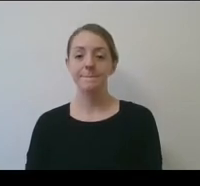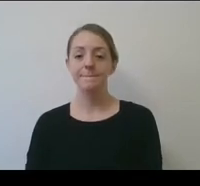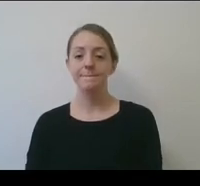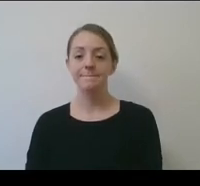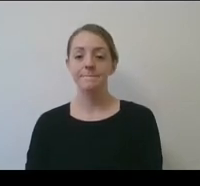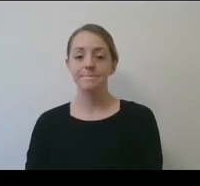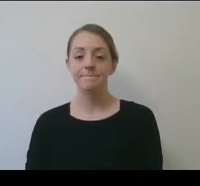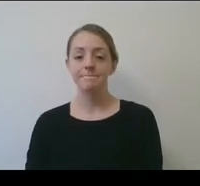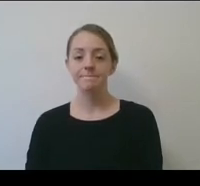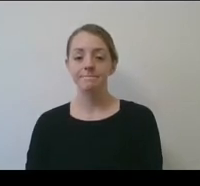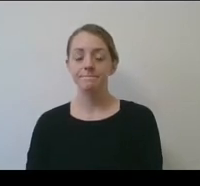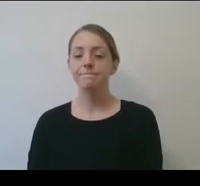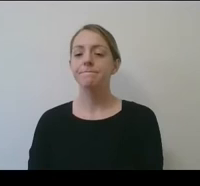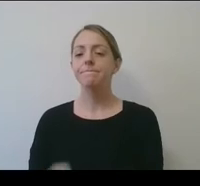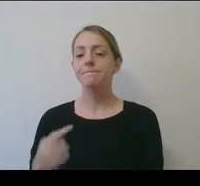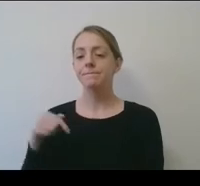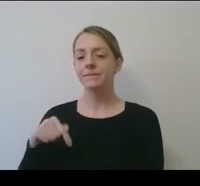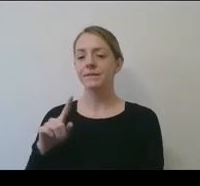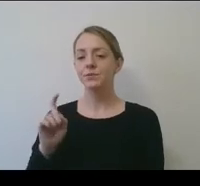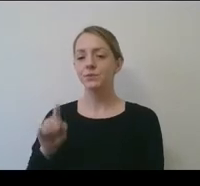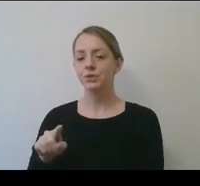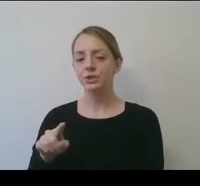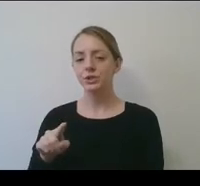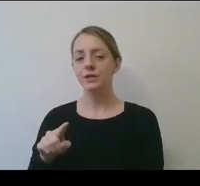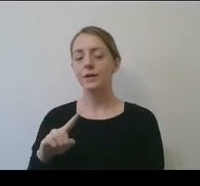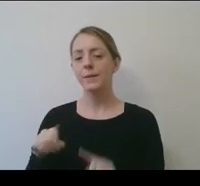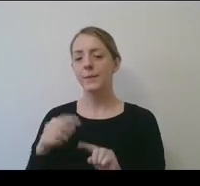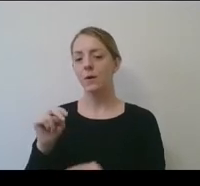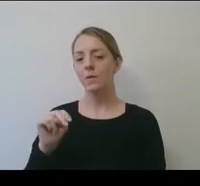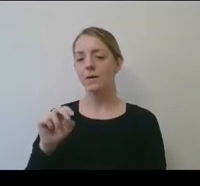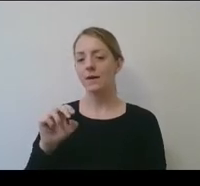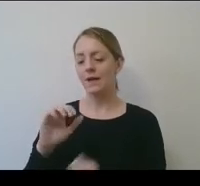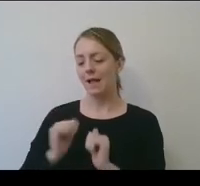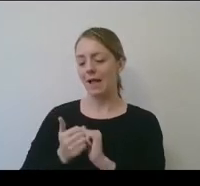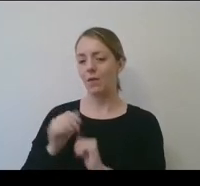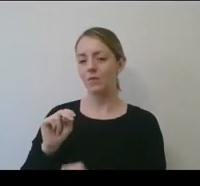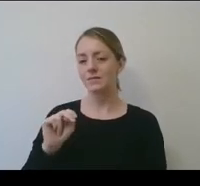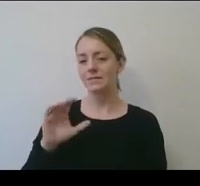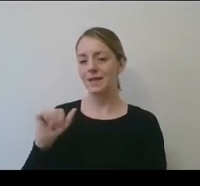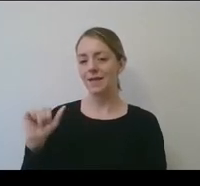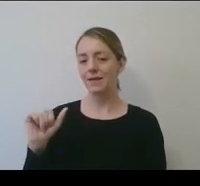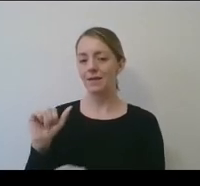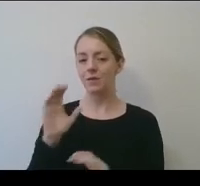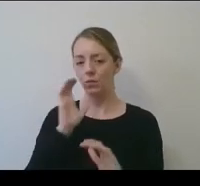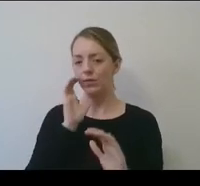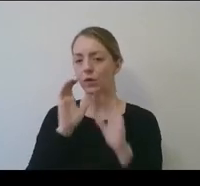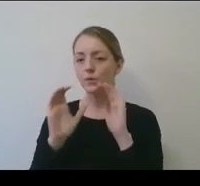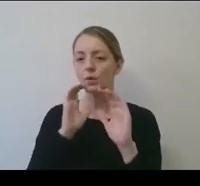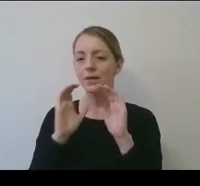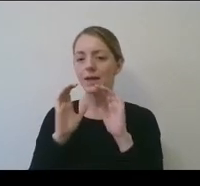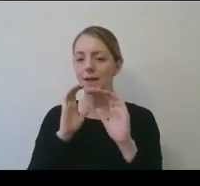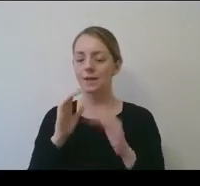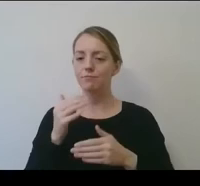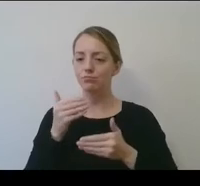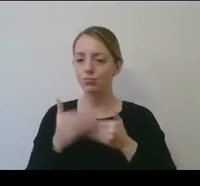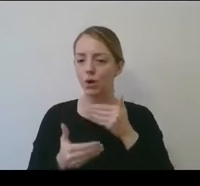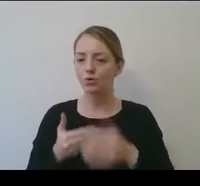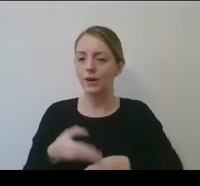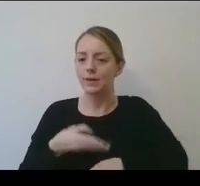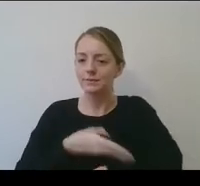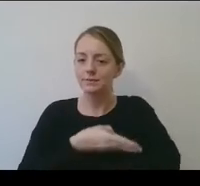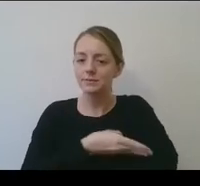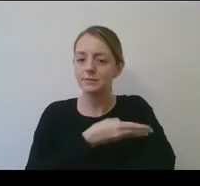This is asking about how is the NCAA communicating progress of gender equity around